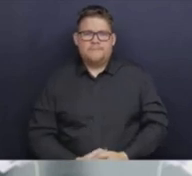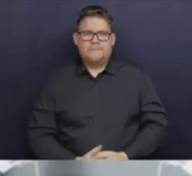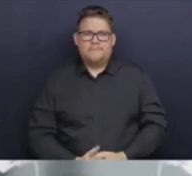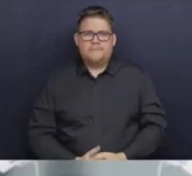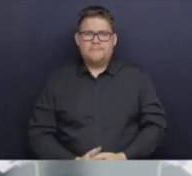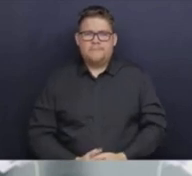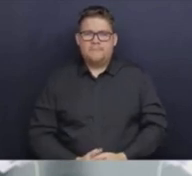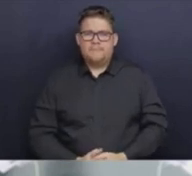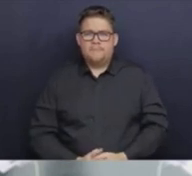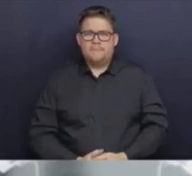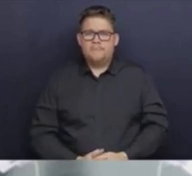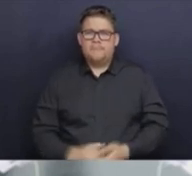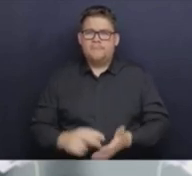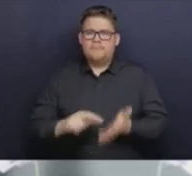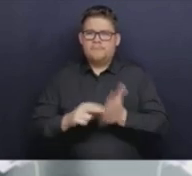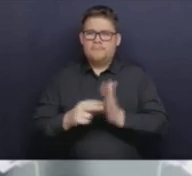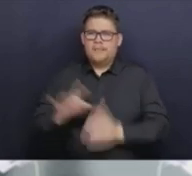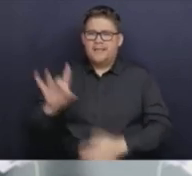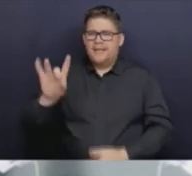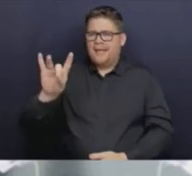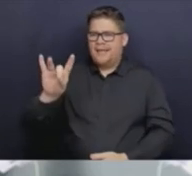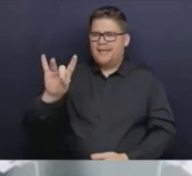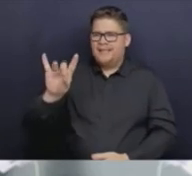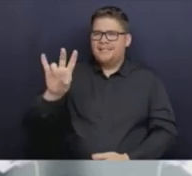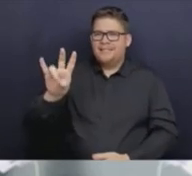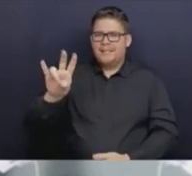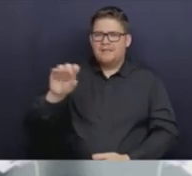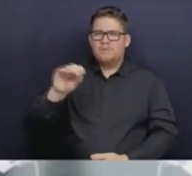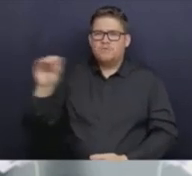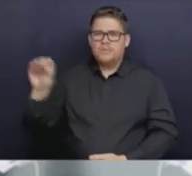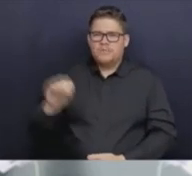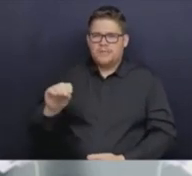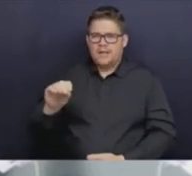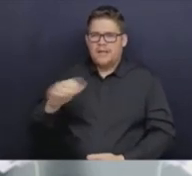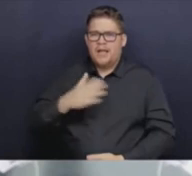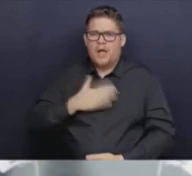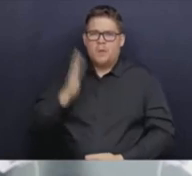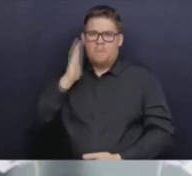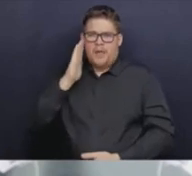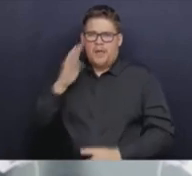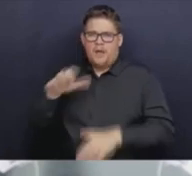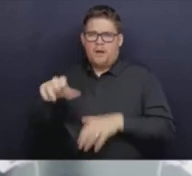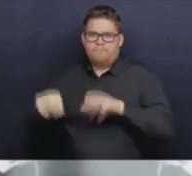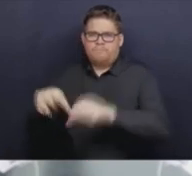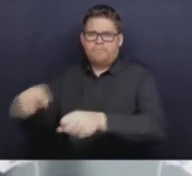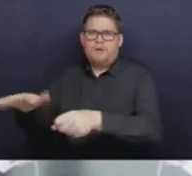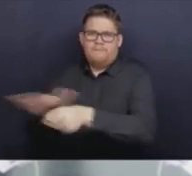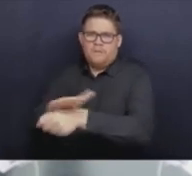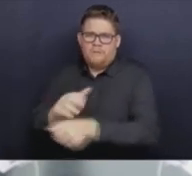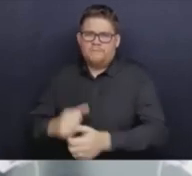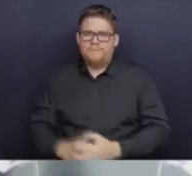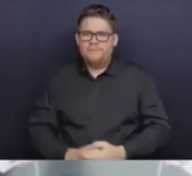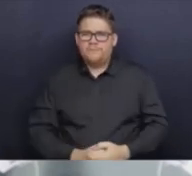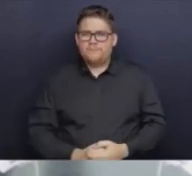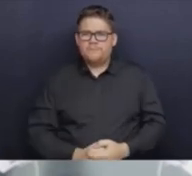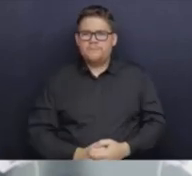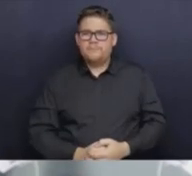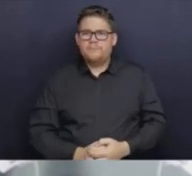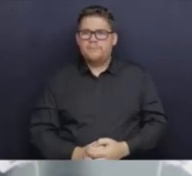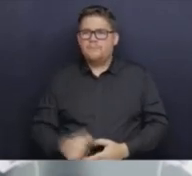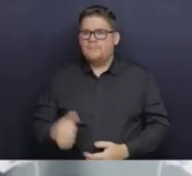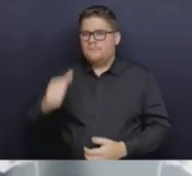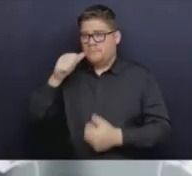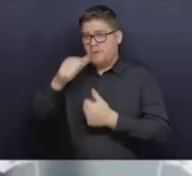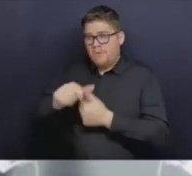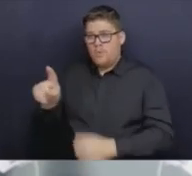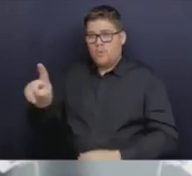about 87% occupancy rate of the total base and surge beds, but as you will know, also 110% of base bed